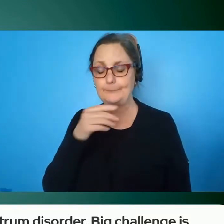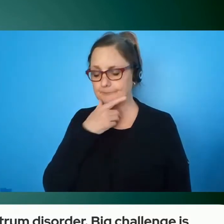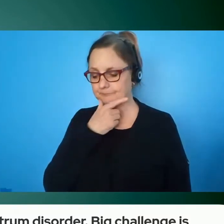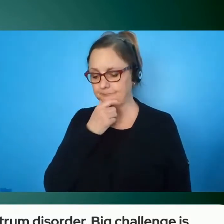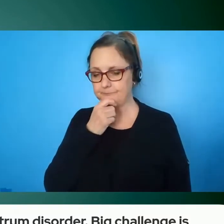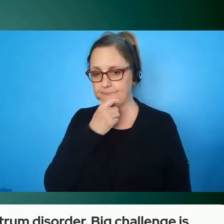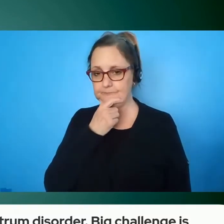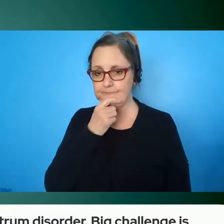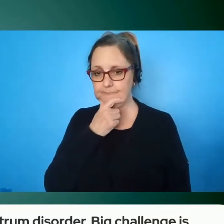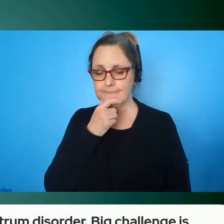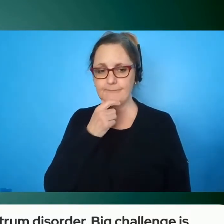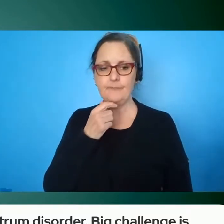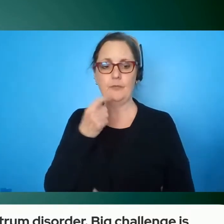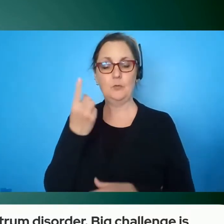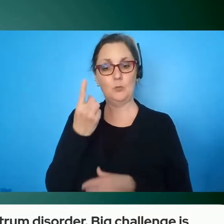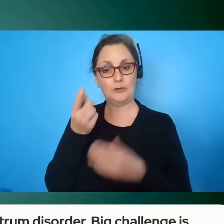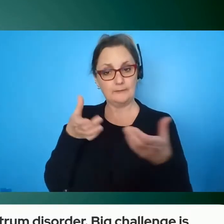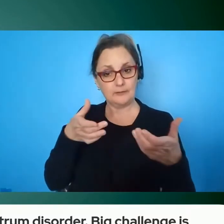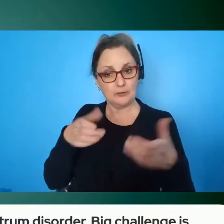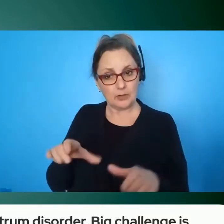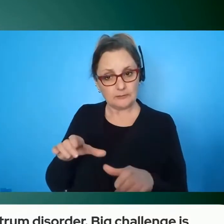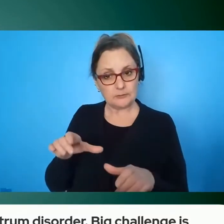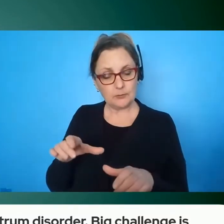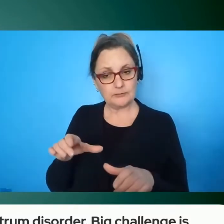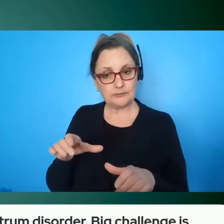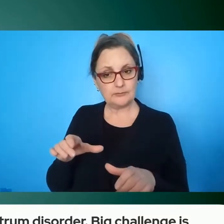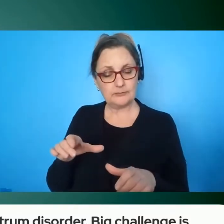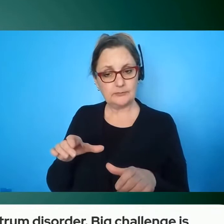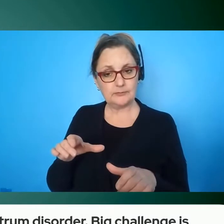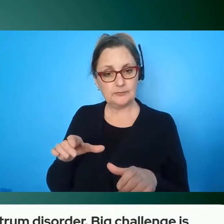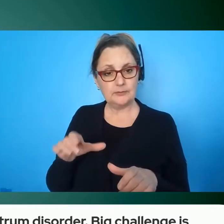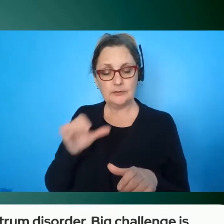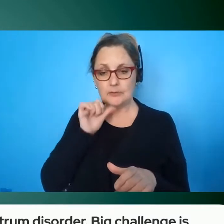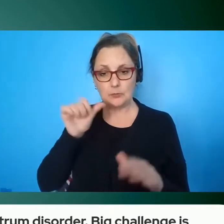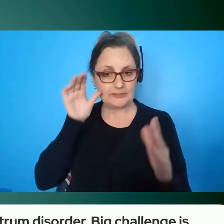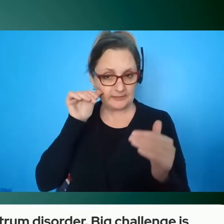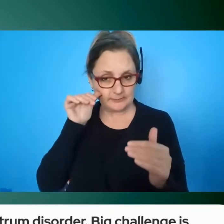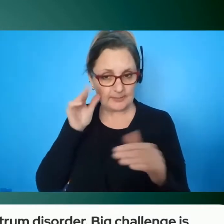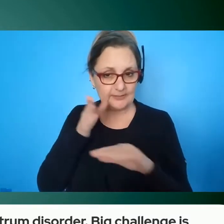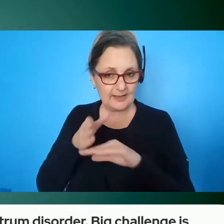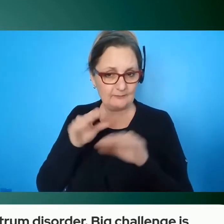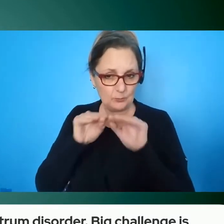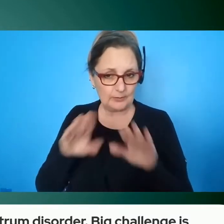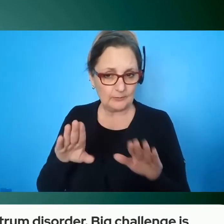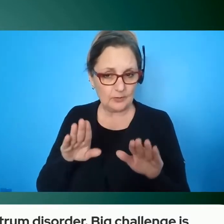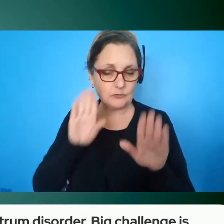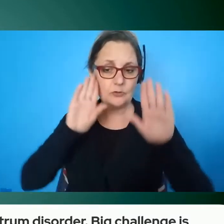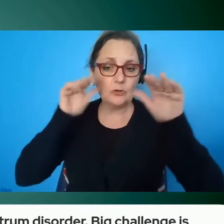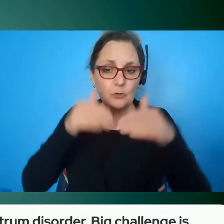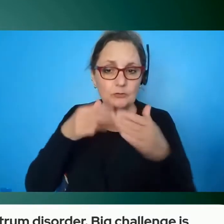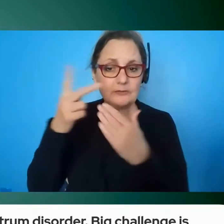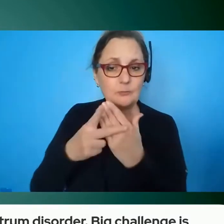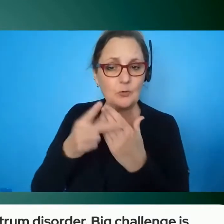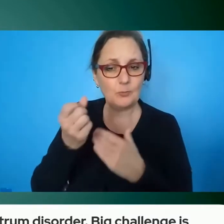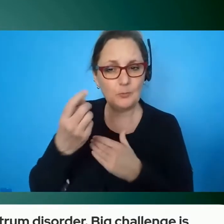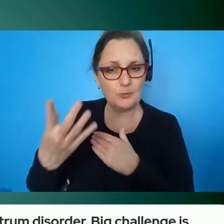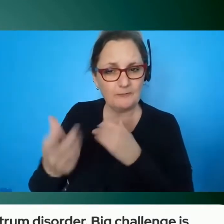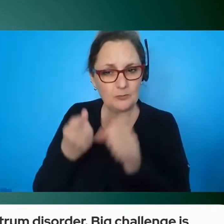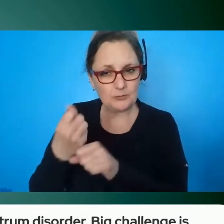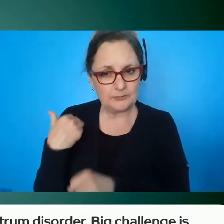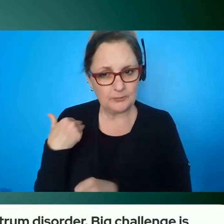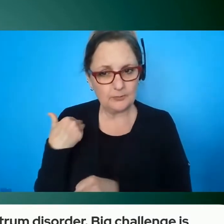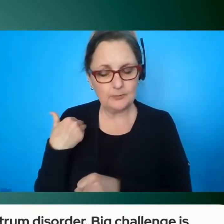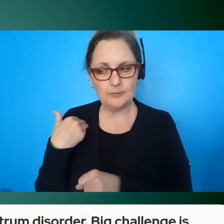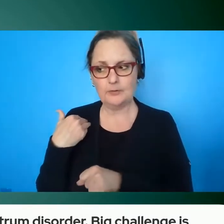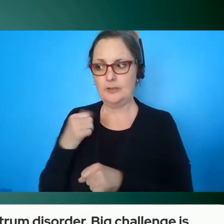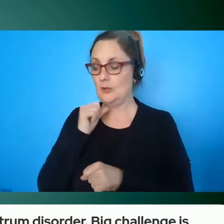consequences of where of launching the autism program a few years ago um was not something